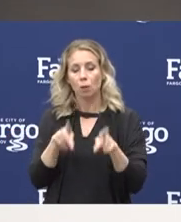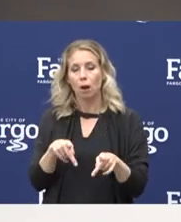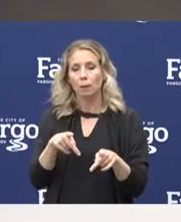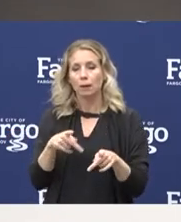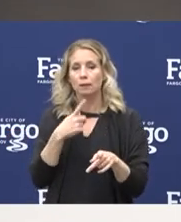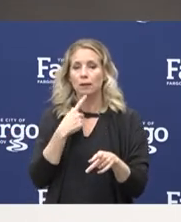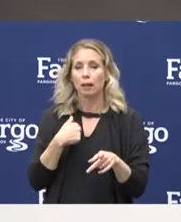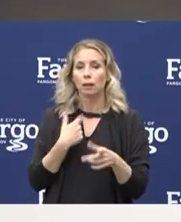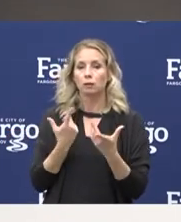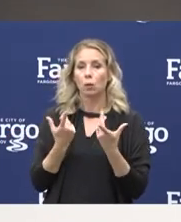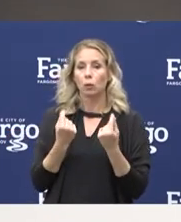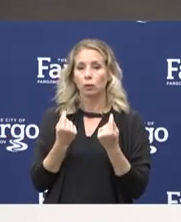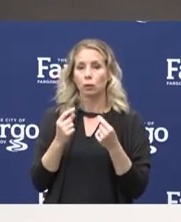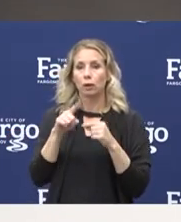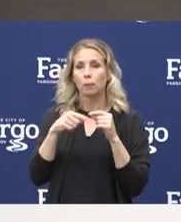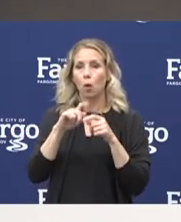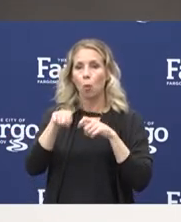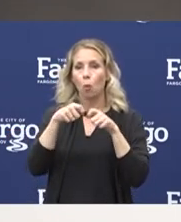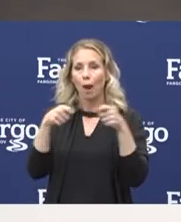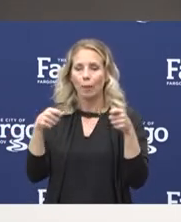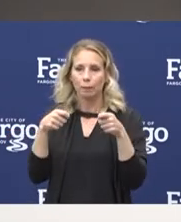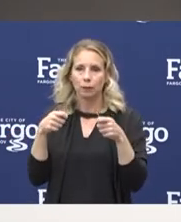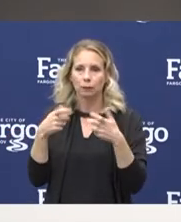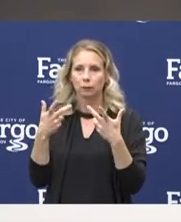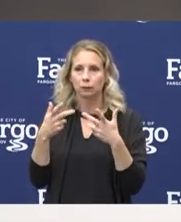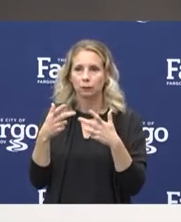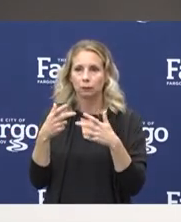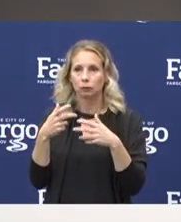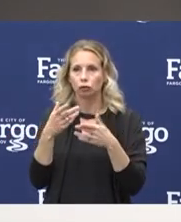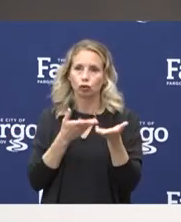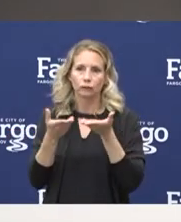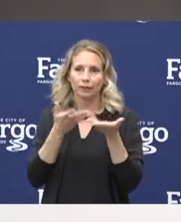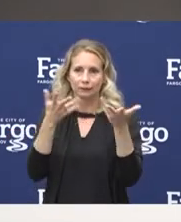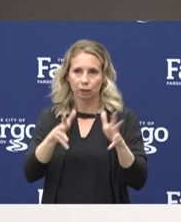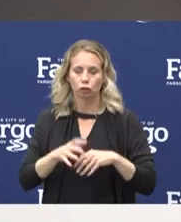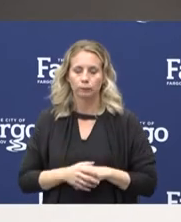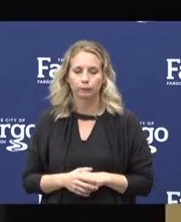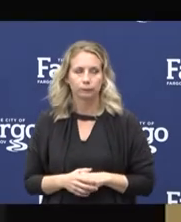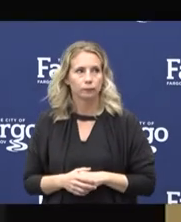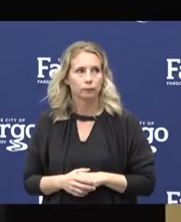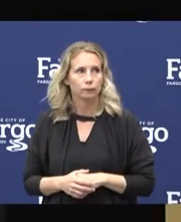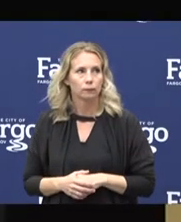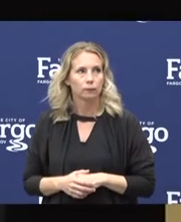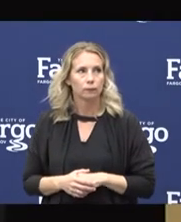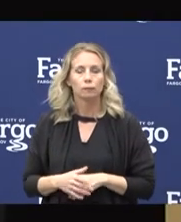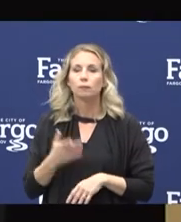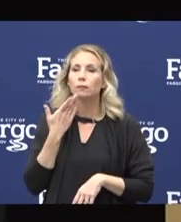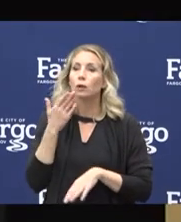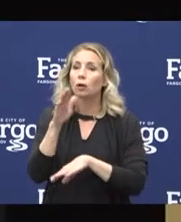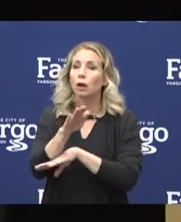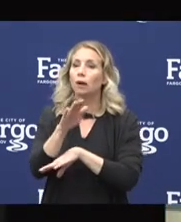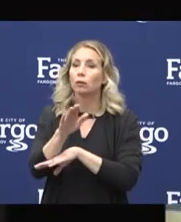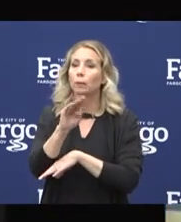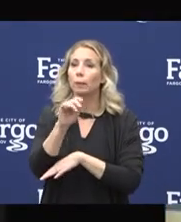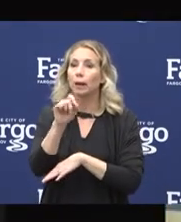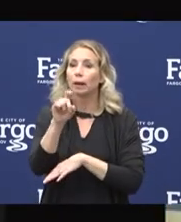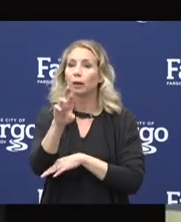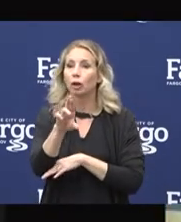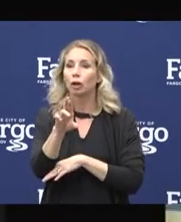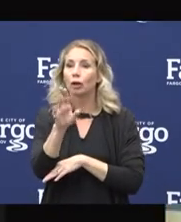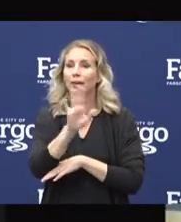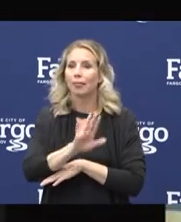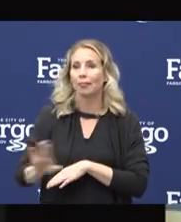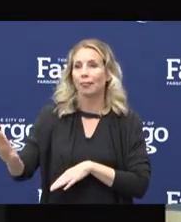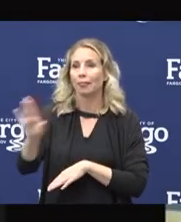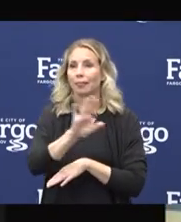Task Force is doing about wrap-up services. Good afternoon, Mayor, and to the community.